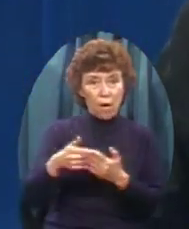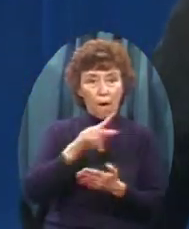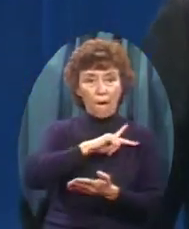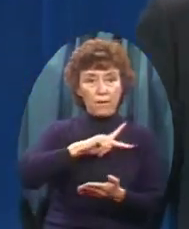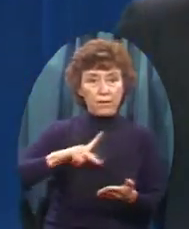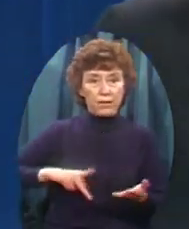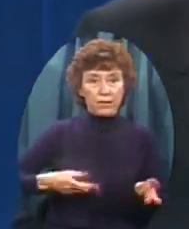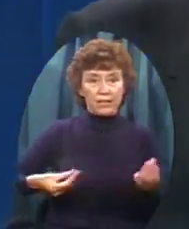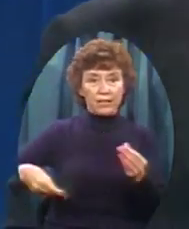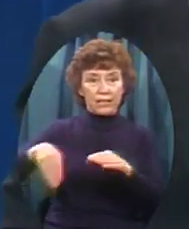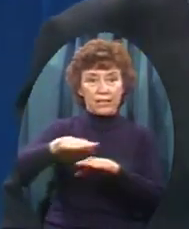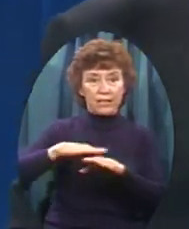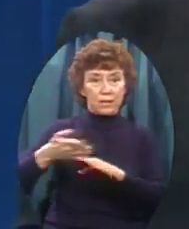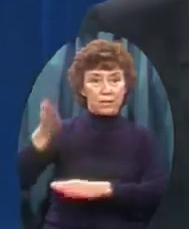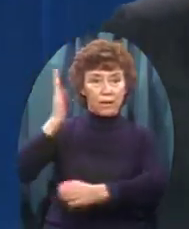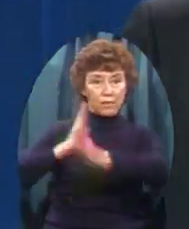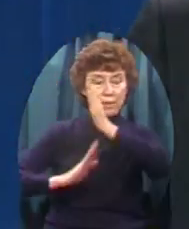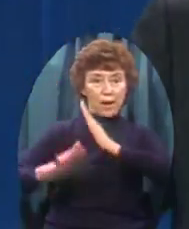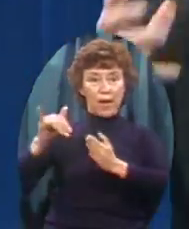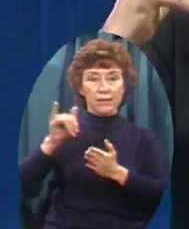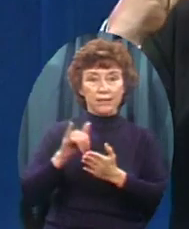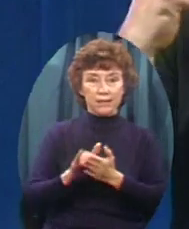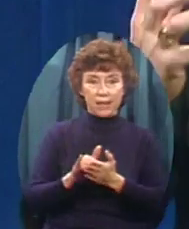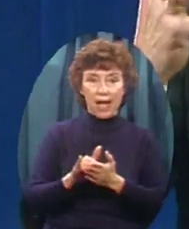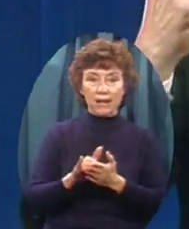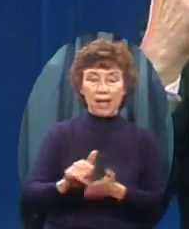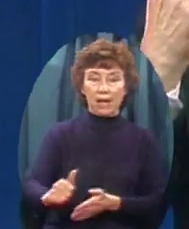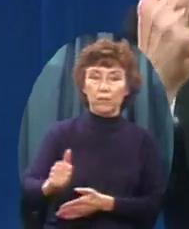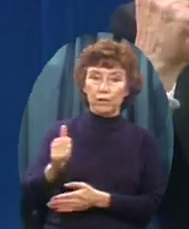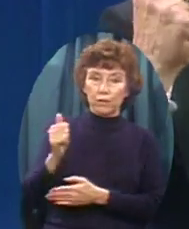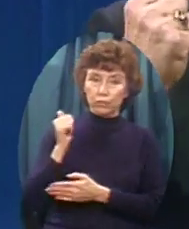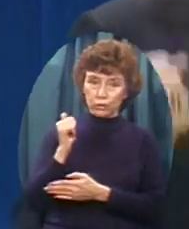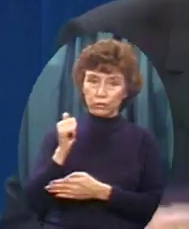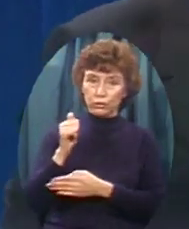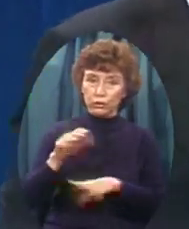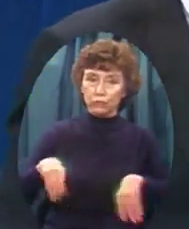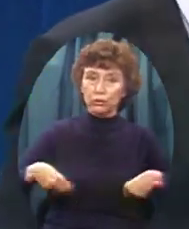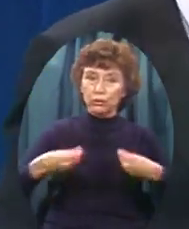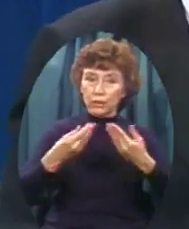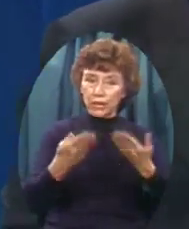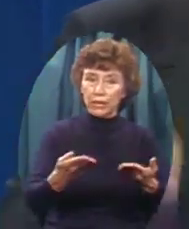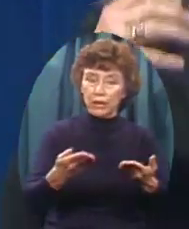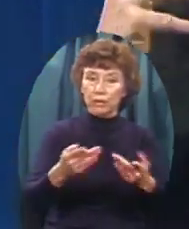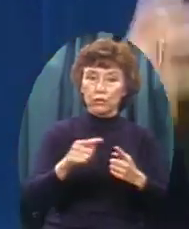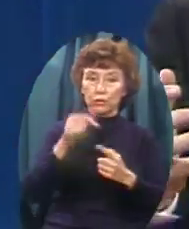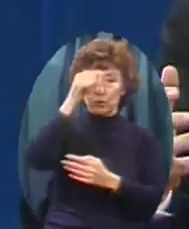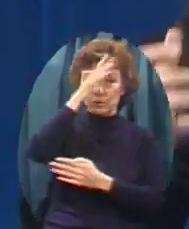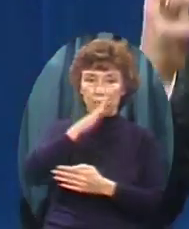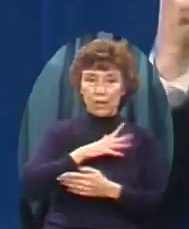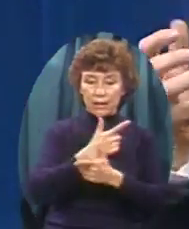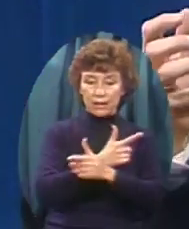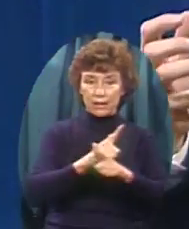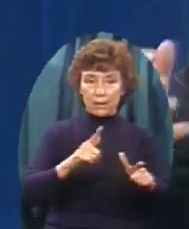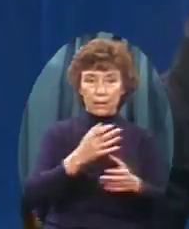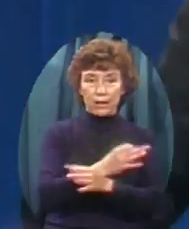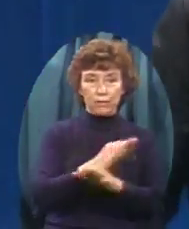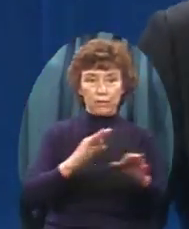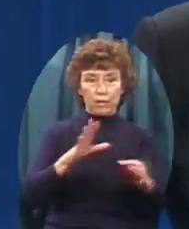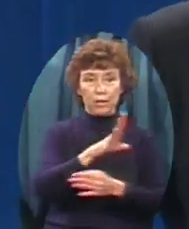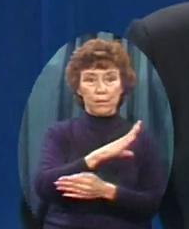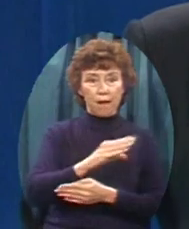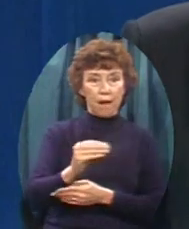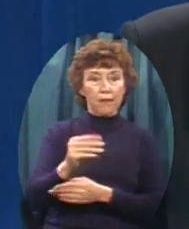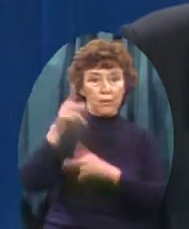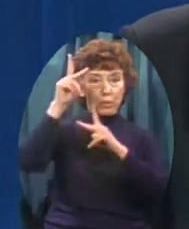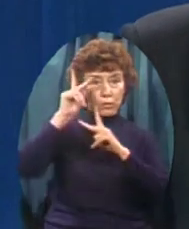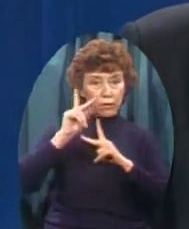history And extinct That have blotted out And refused To give to men Liberty and freedom And the privileges Of